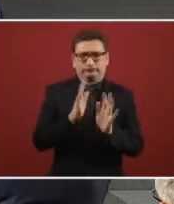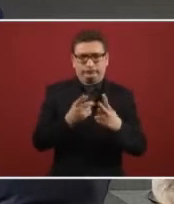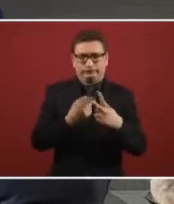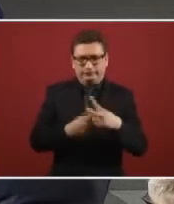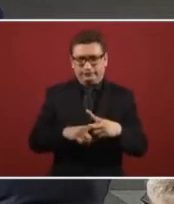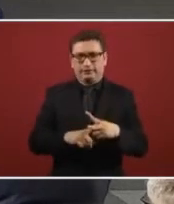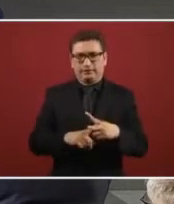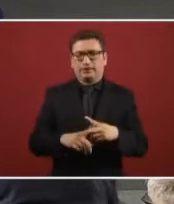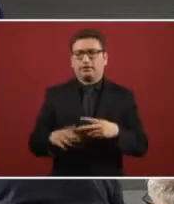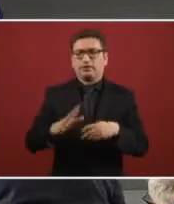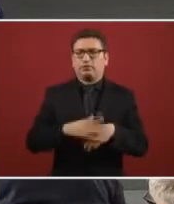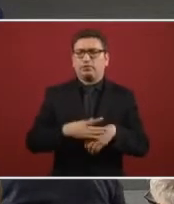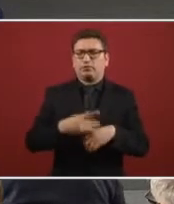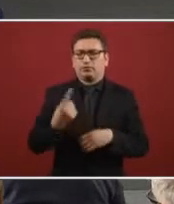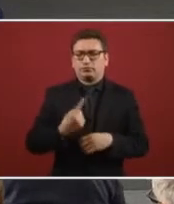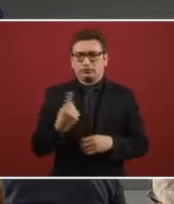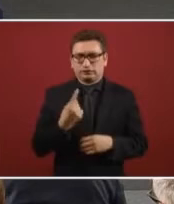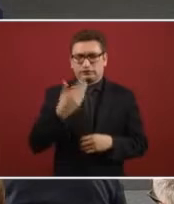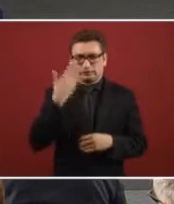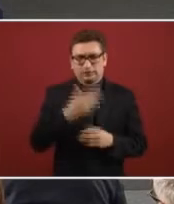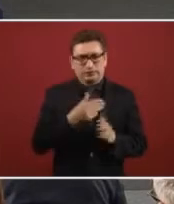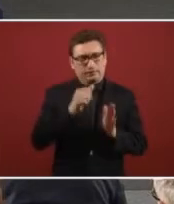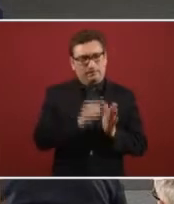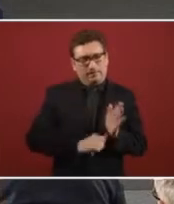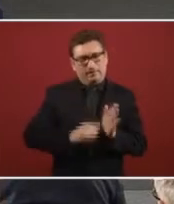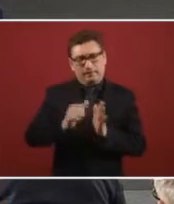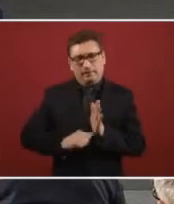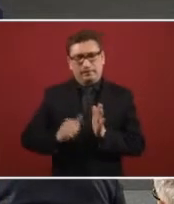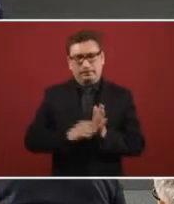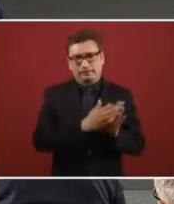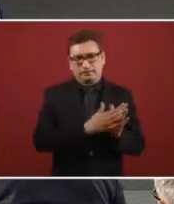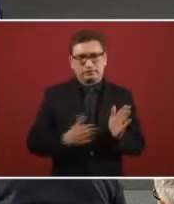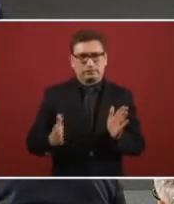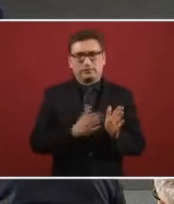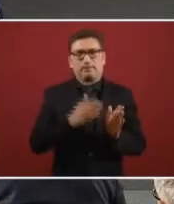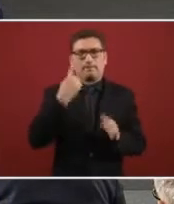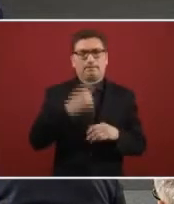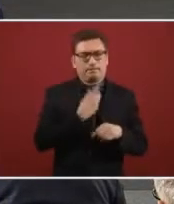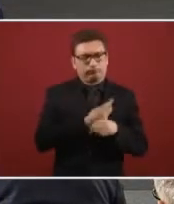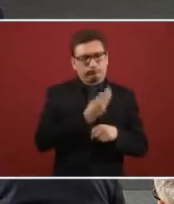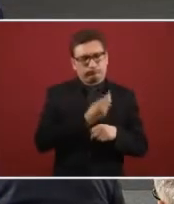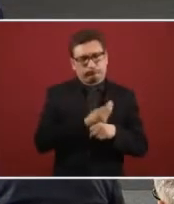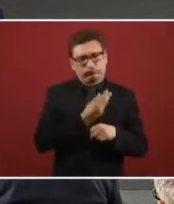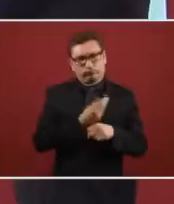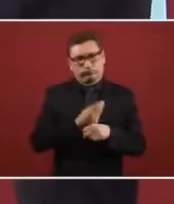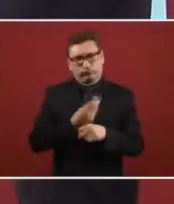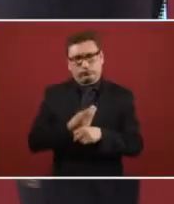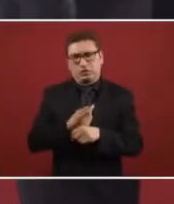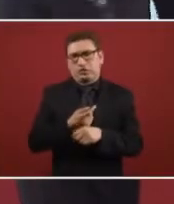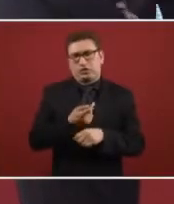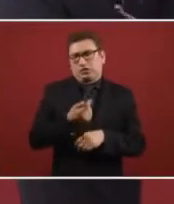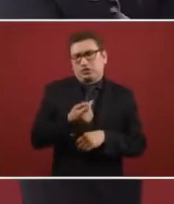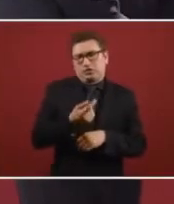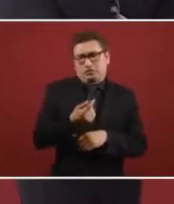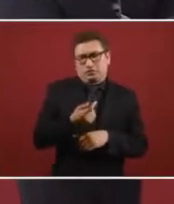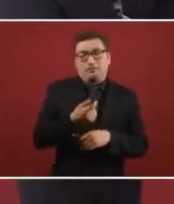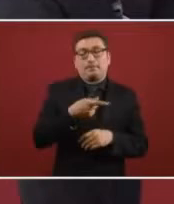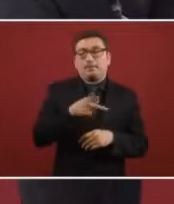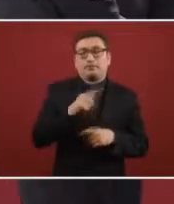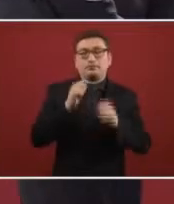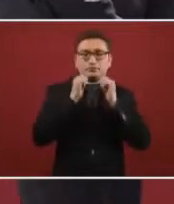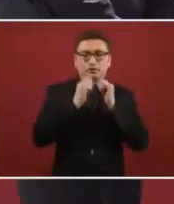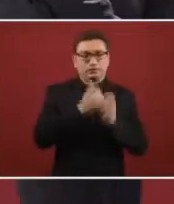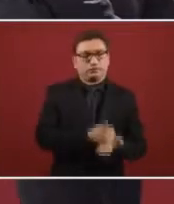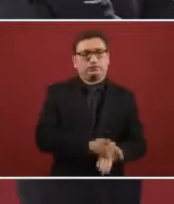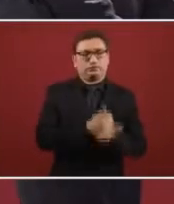the plants had already started to have intervening but all this month of preparation and maintenance has